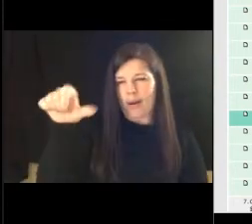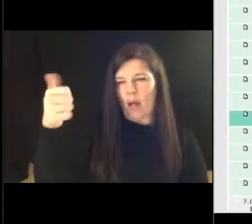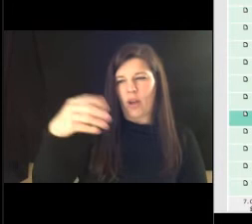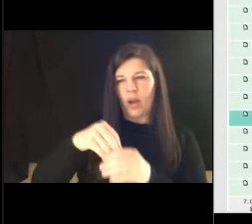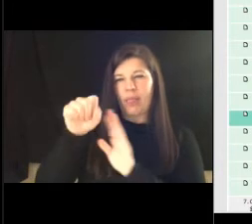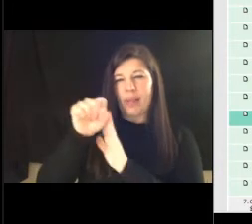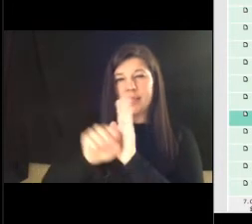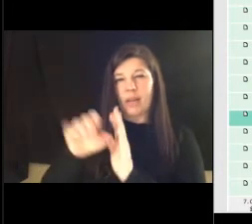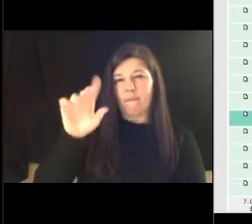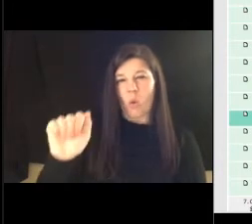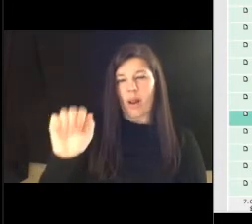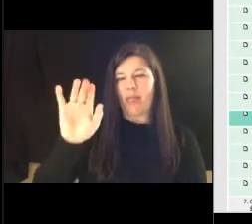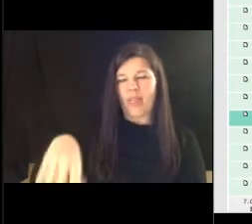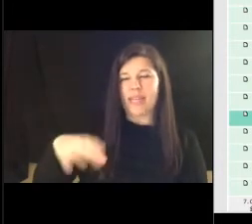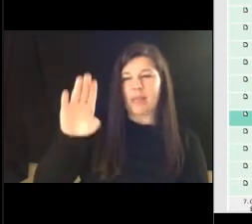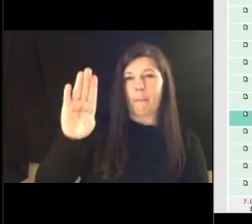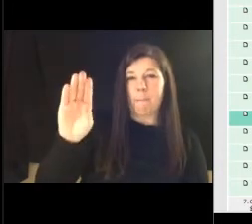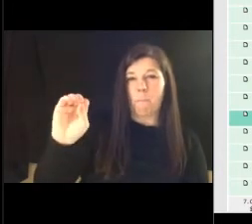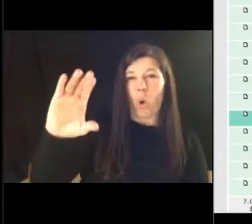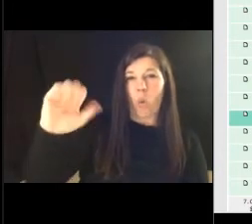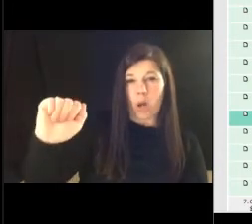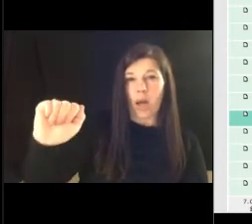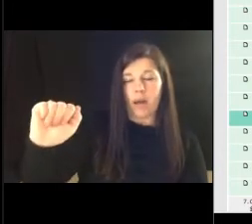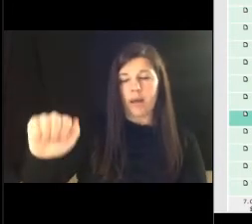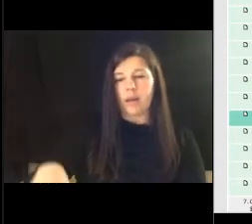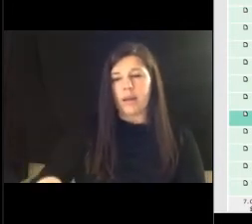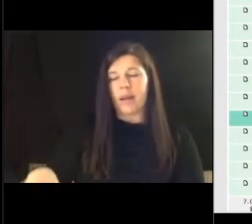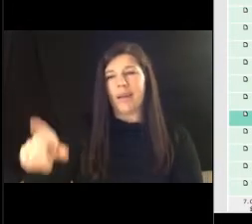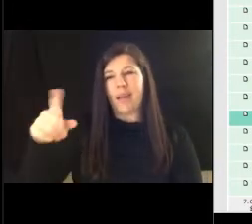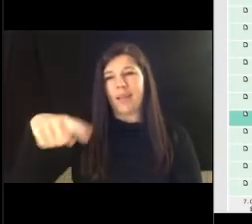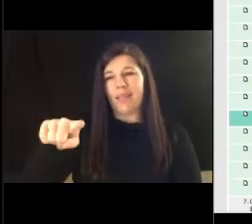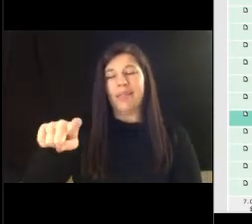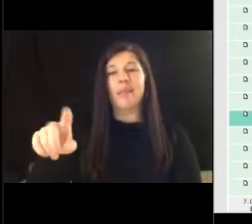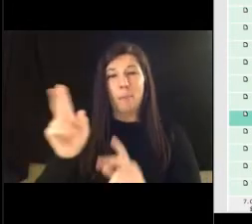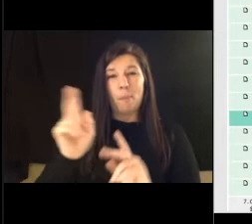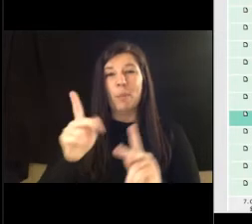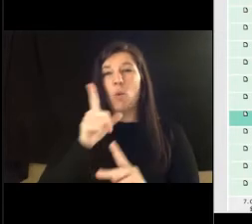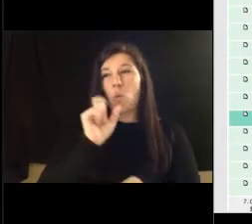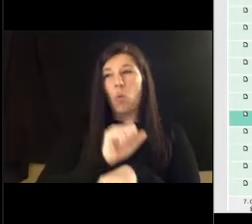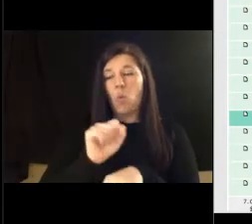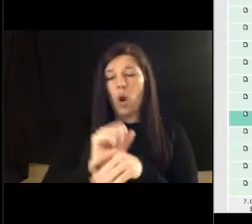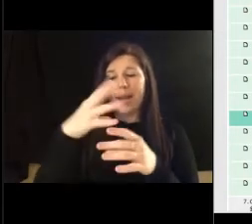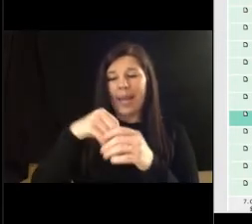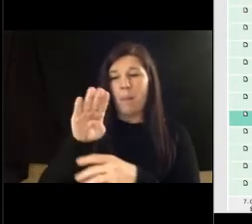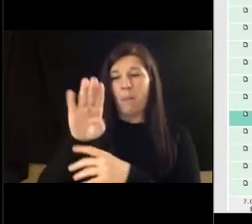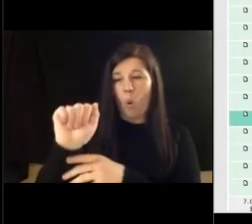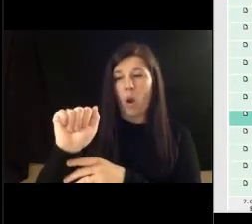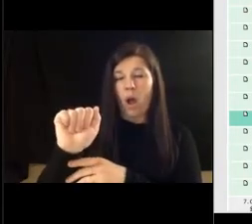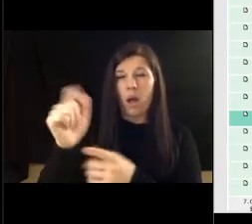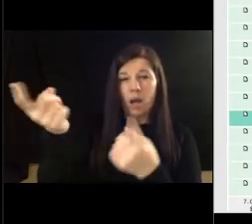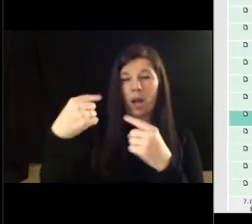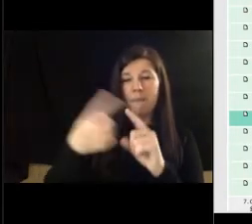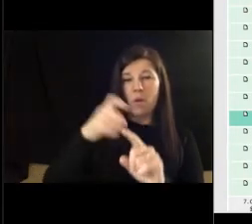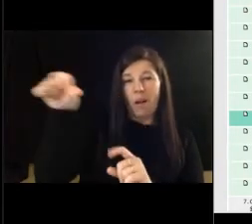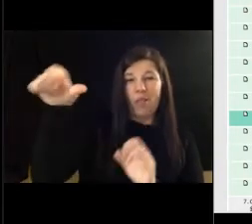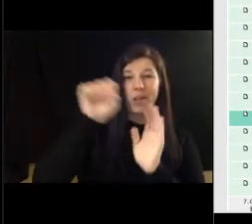neighbor and that's boca and boca is a destination department there are people that work in boca that come from as far away as other states